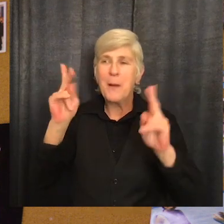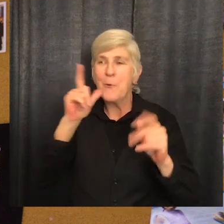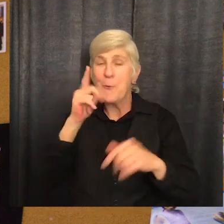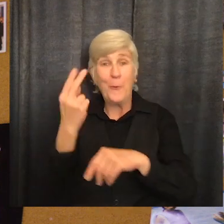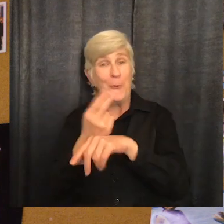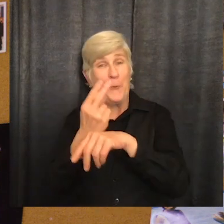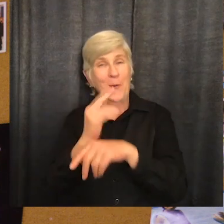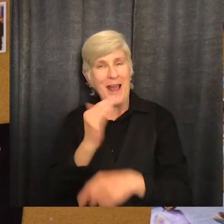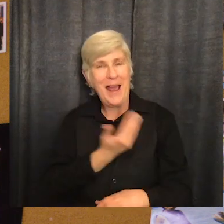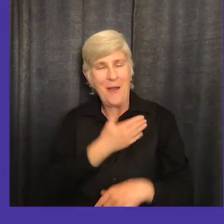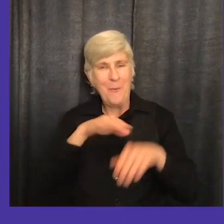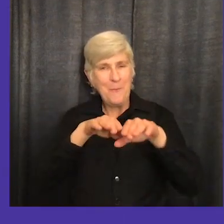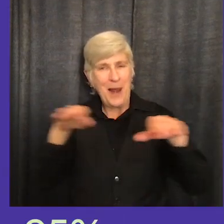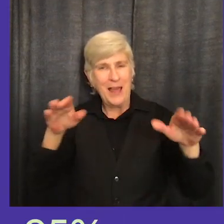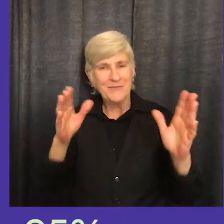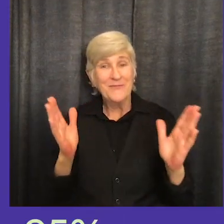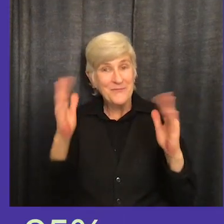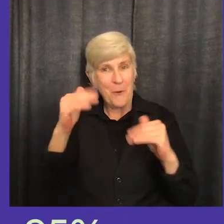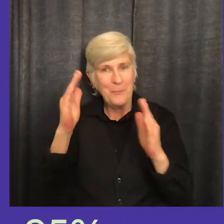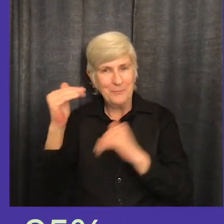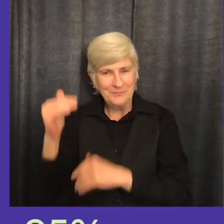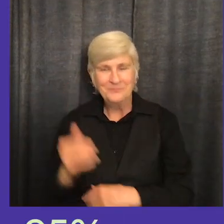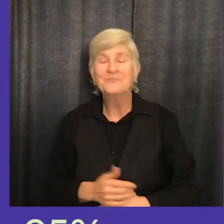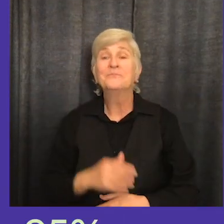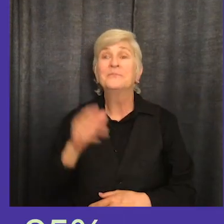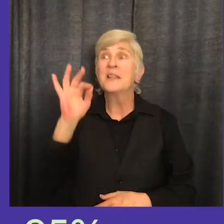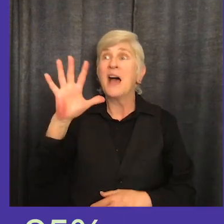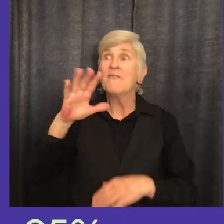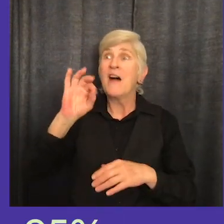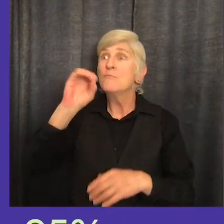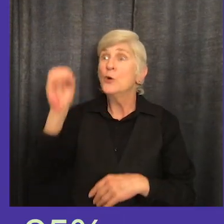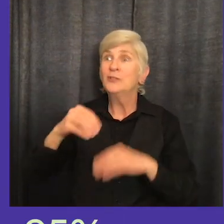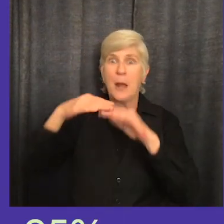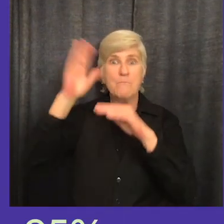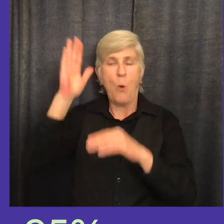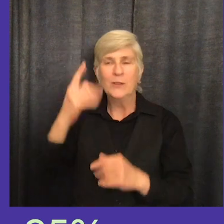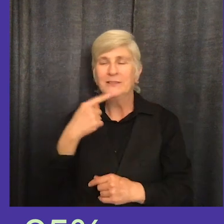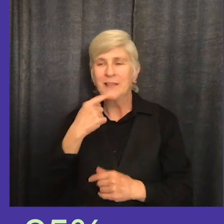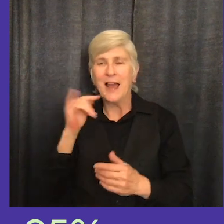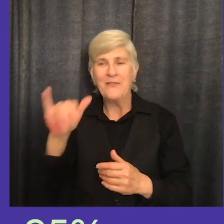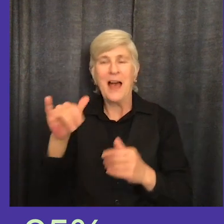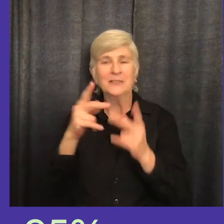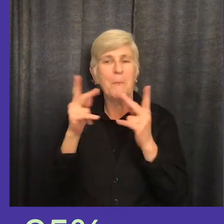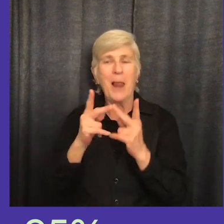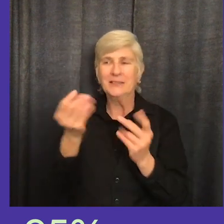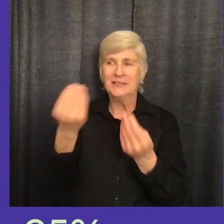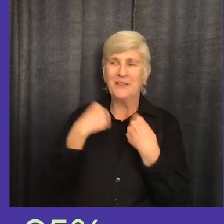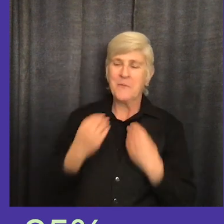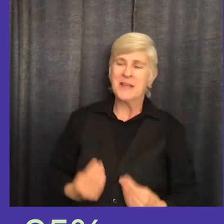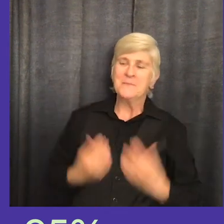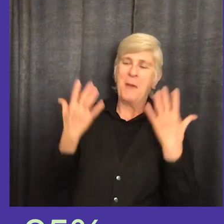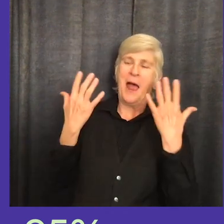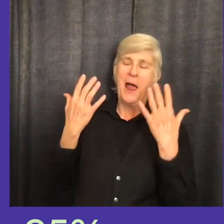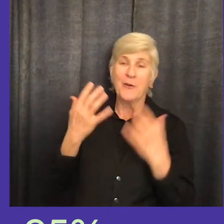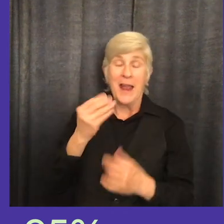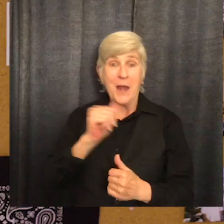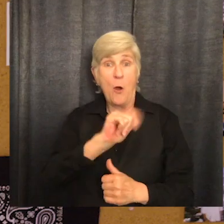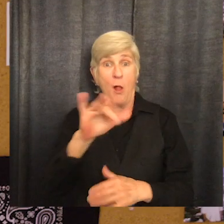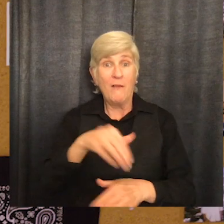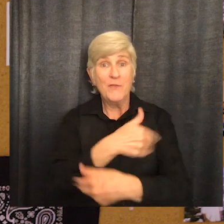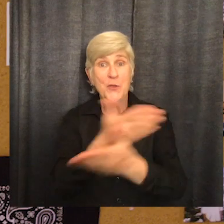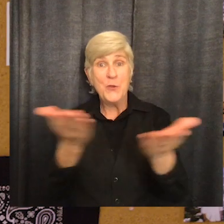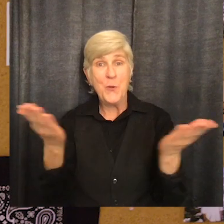people who use our platform. More than 95% of pinners say it's a place that inspires them. And all of you